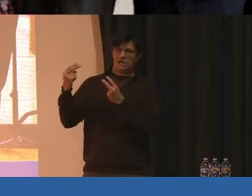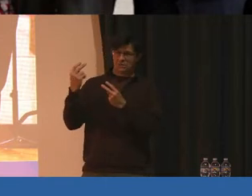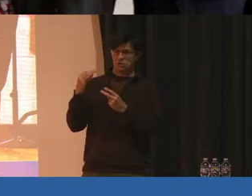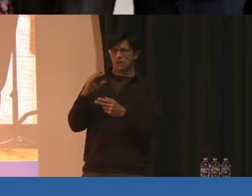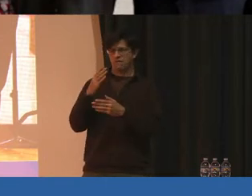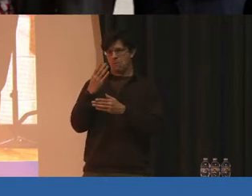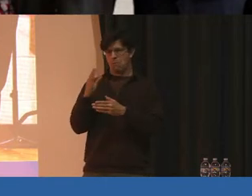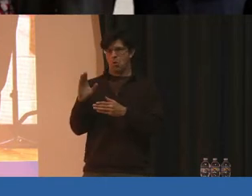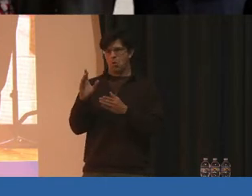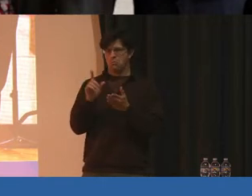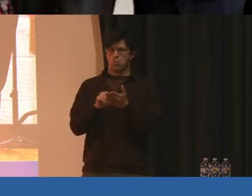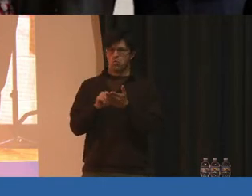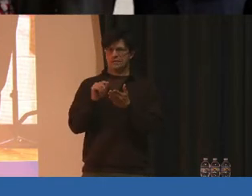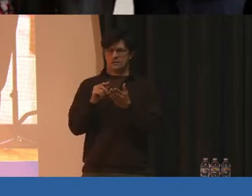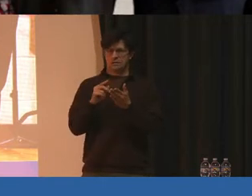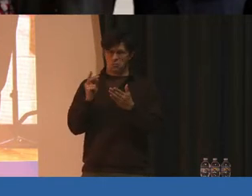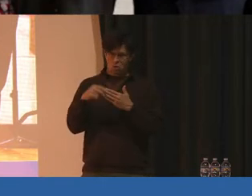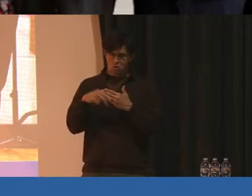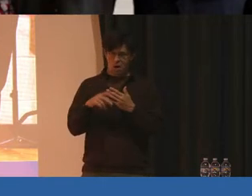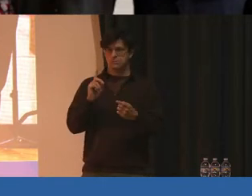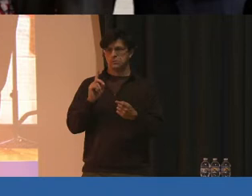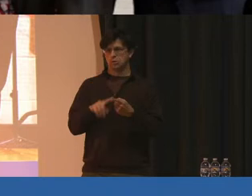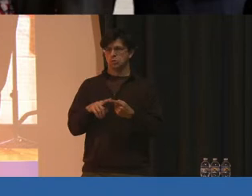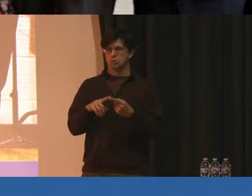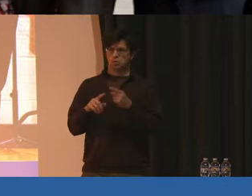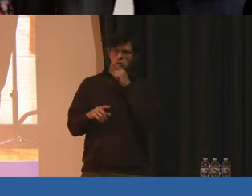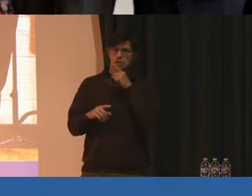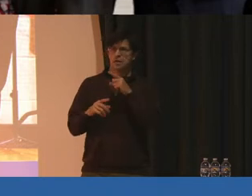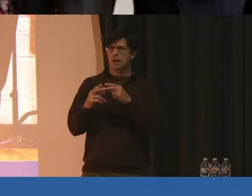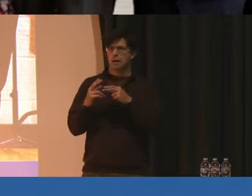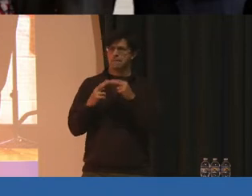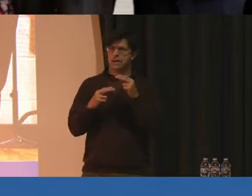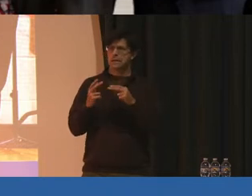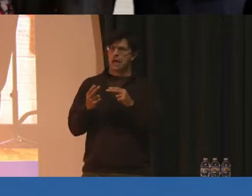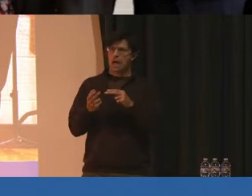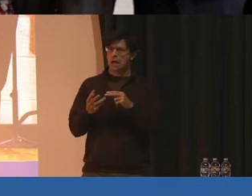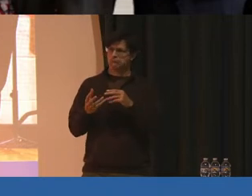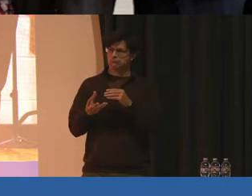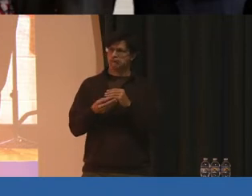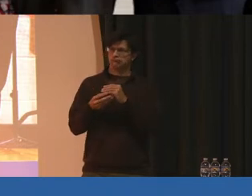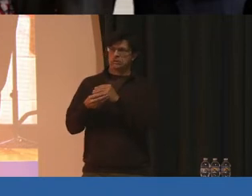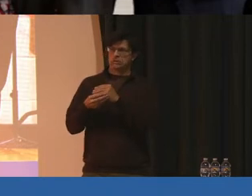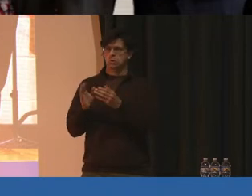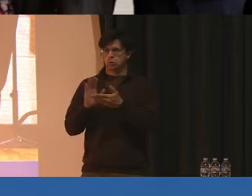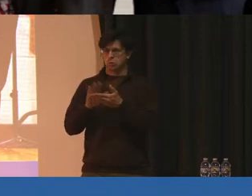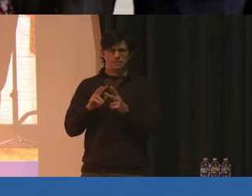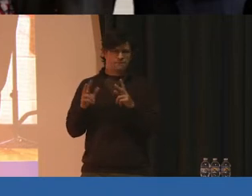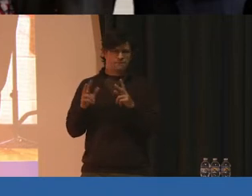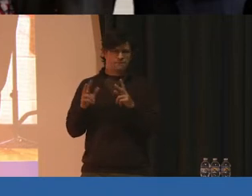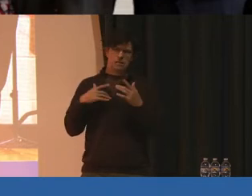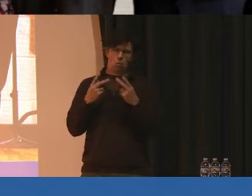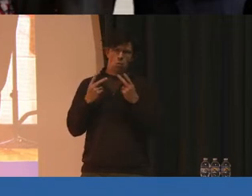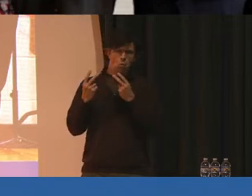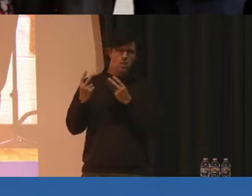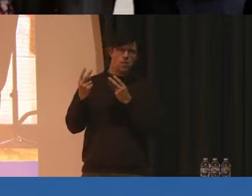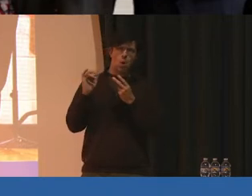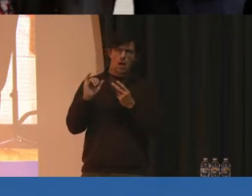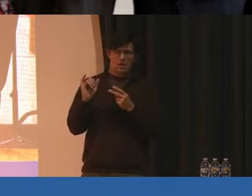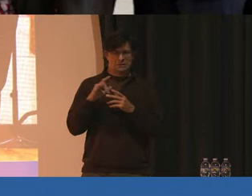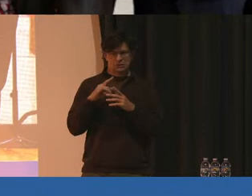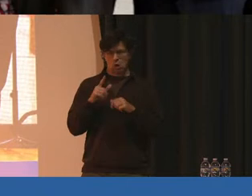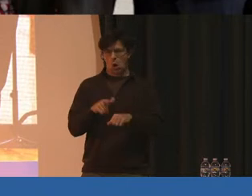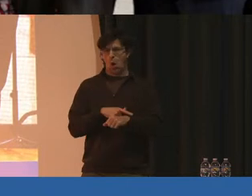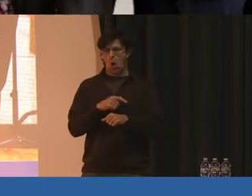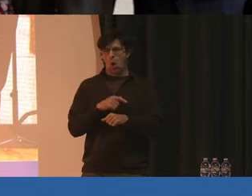program to really build additional schools. And I'm very, very excited for what that looks like. It's long overdue.